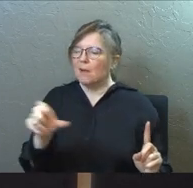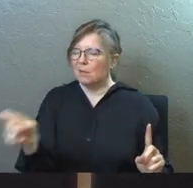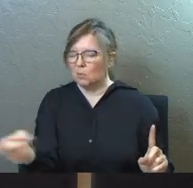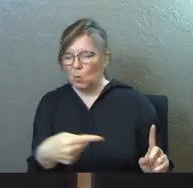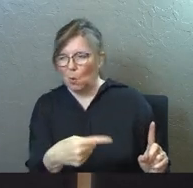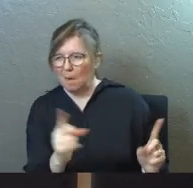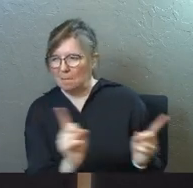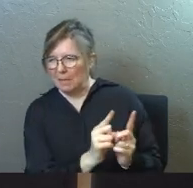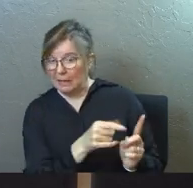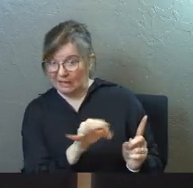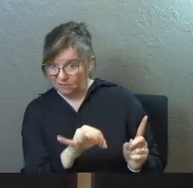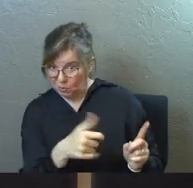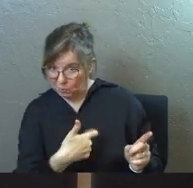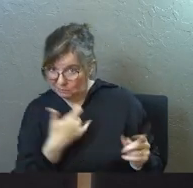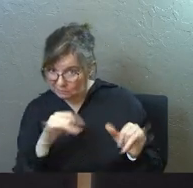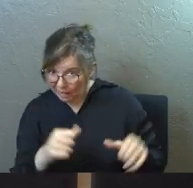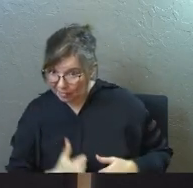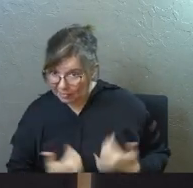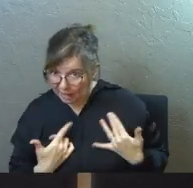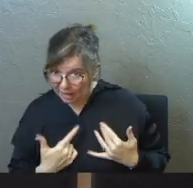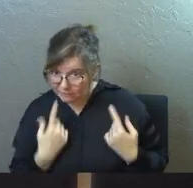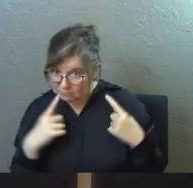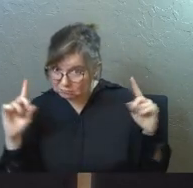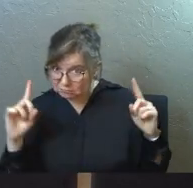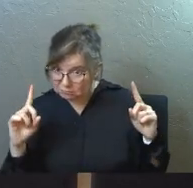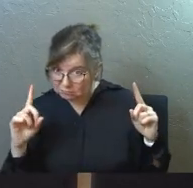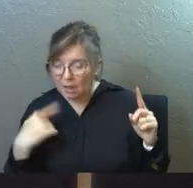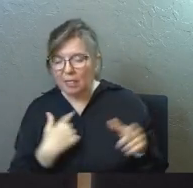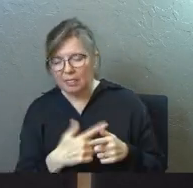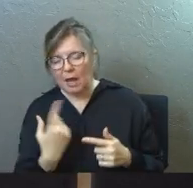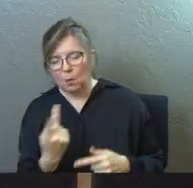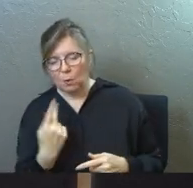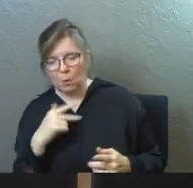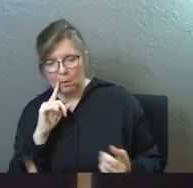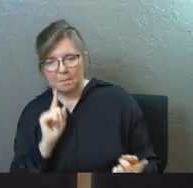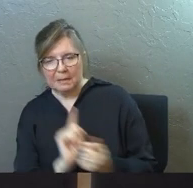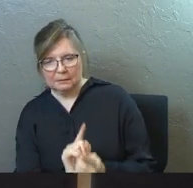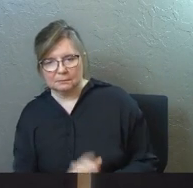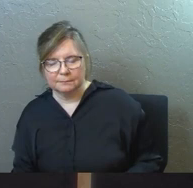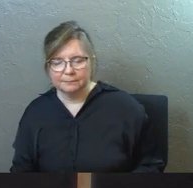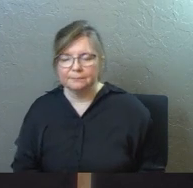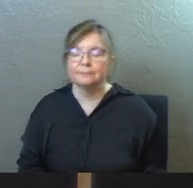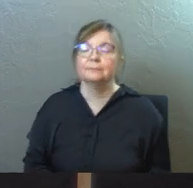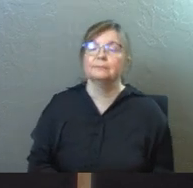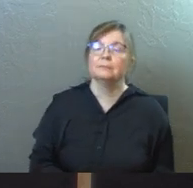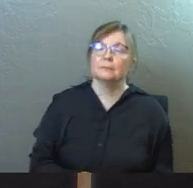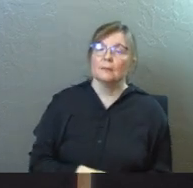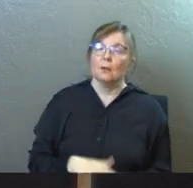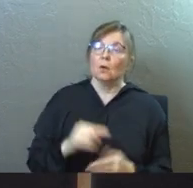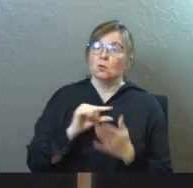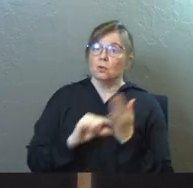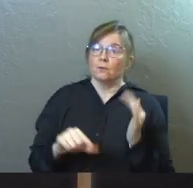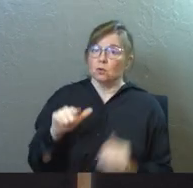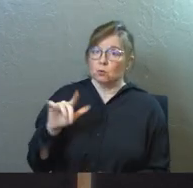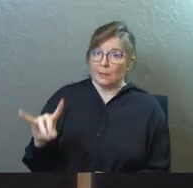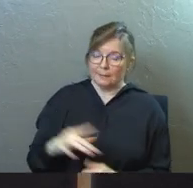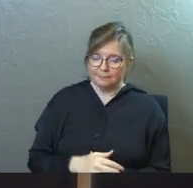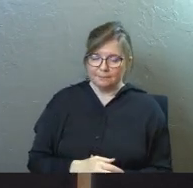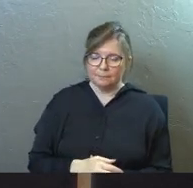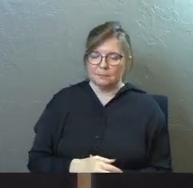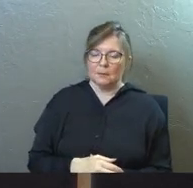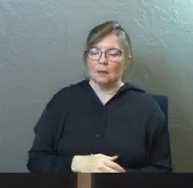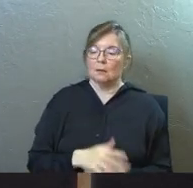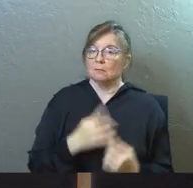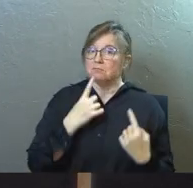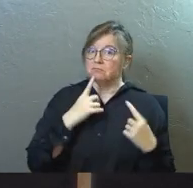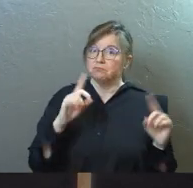awesome, so that's the backstory that you need next, verse 28, so Saul stayed with the apostles, because that had all gone well, and went